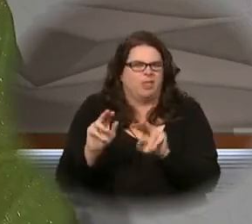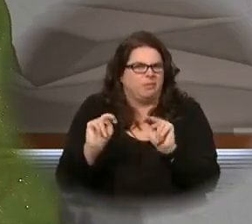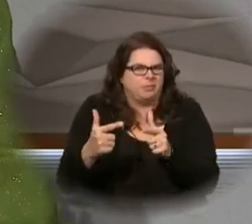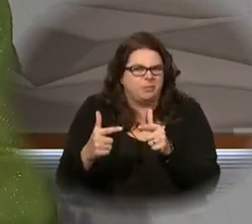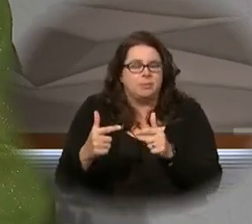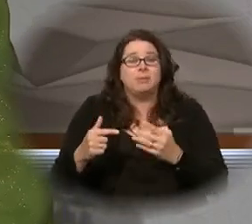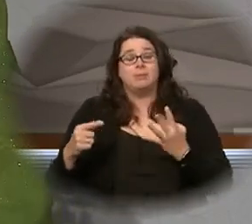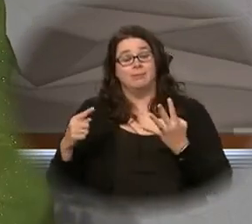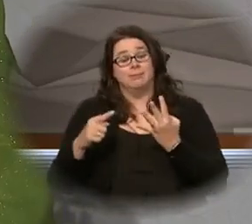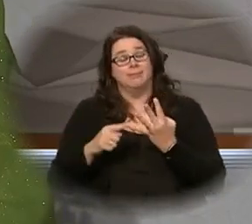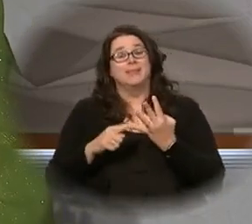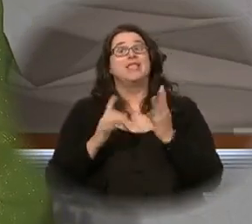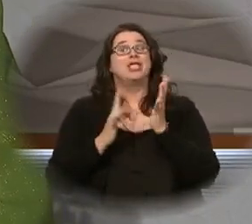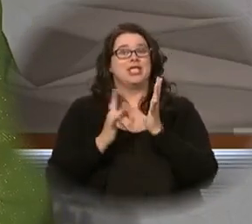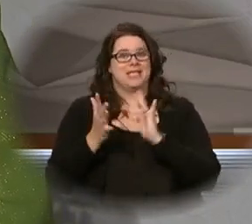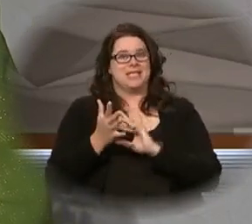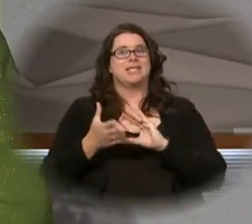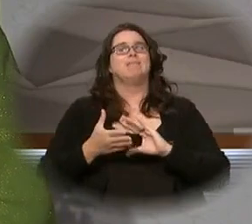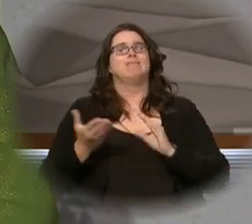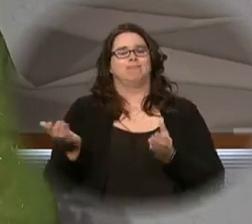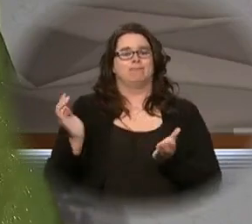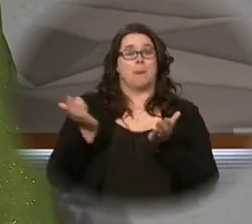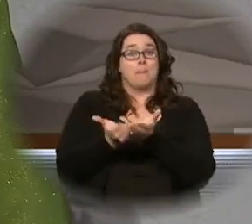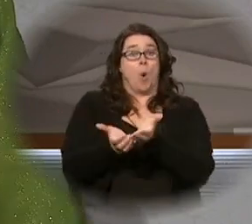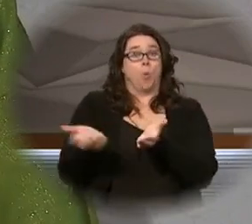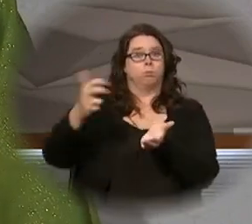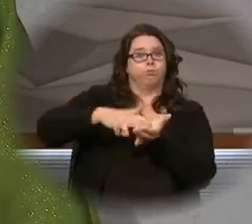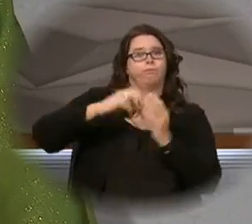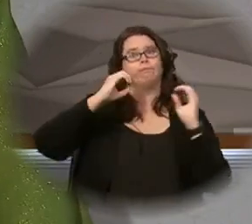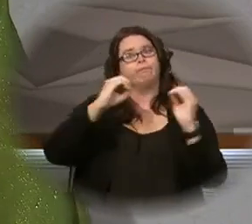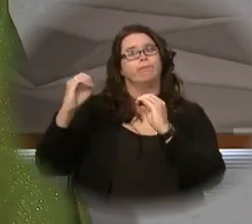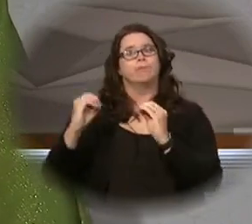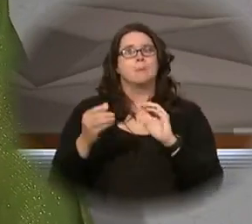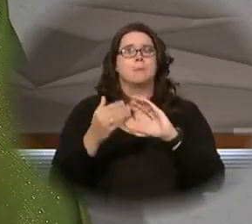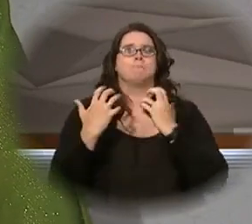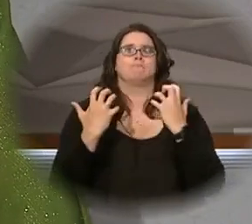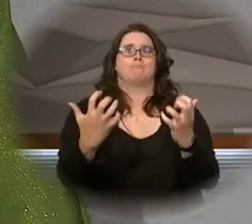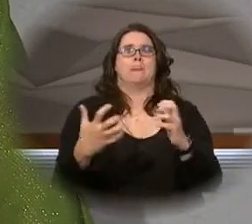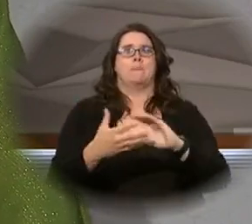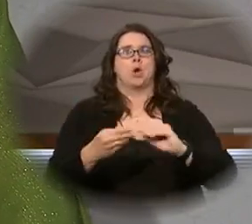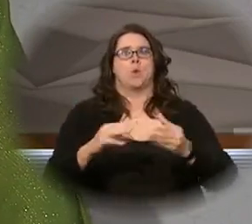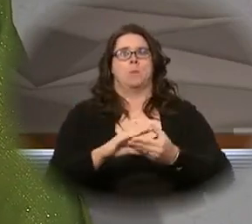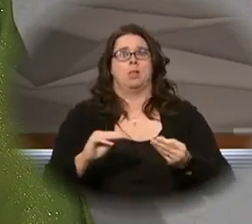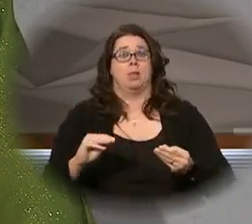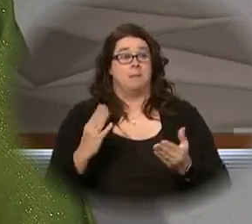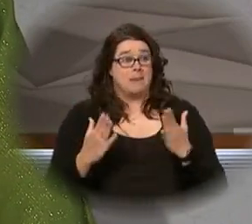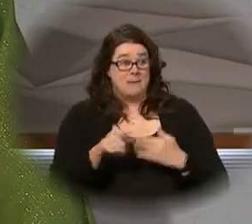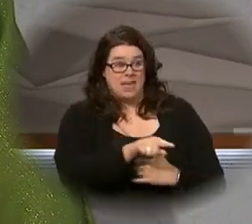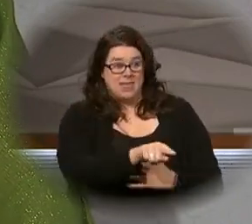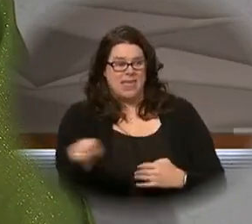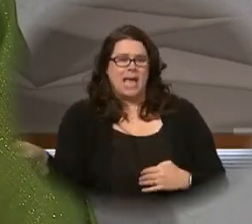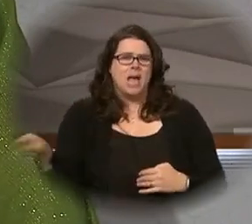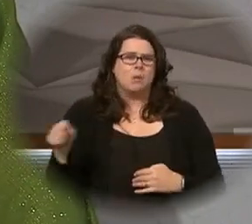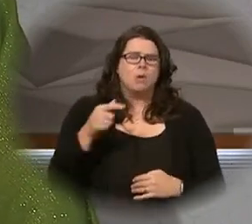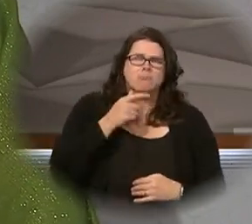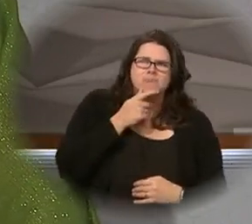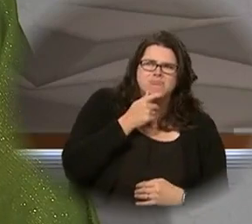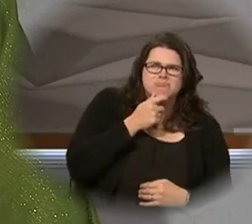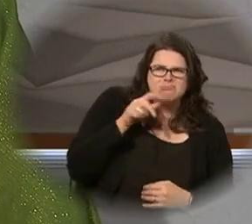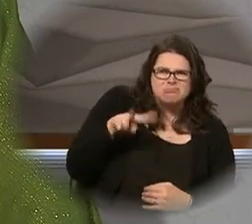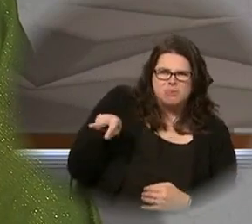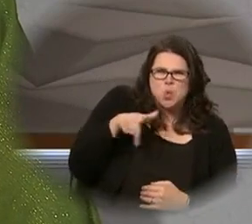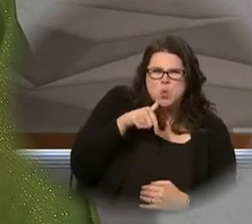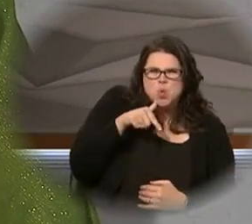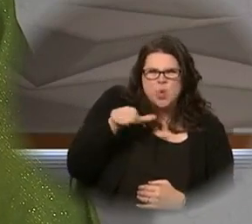and offering this parable a long time ago, that perhaps they were ones who were kind of wondering about